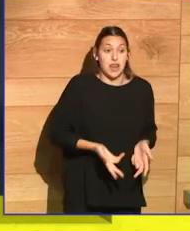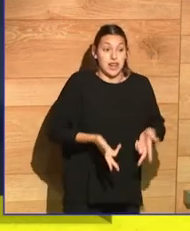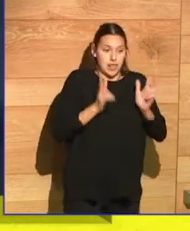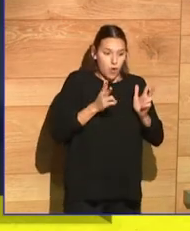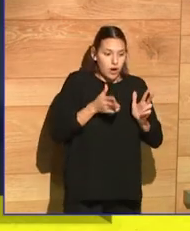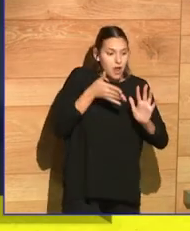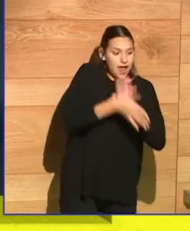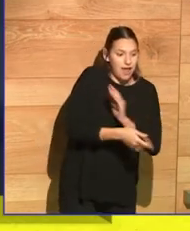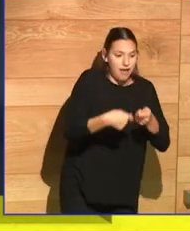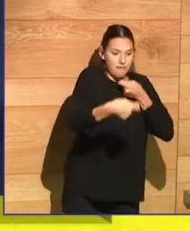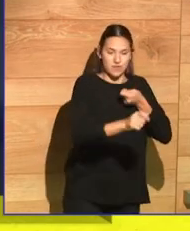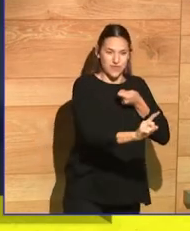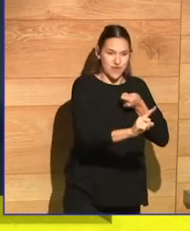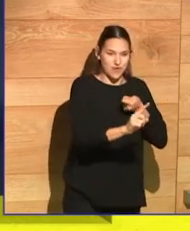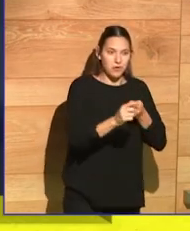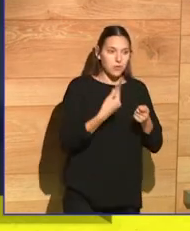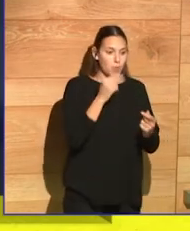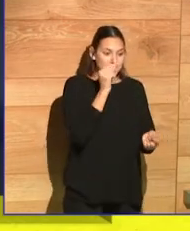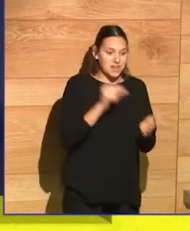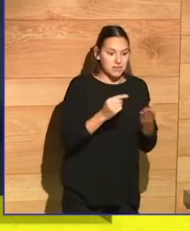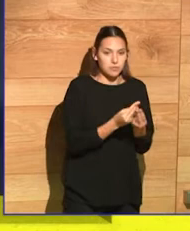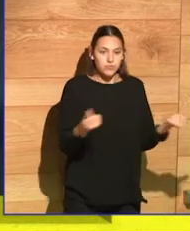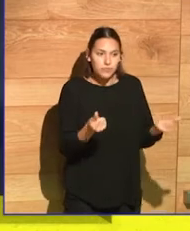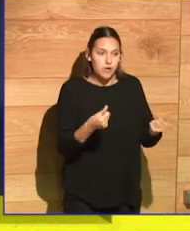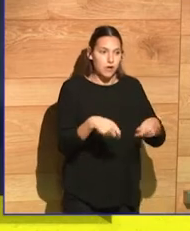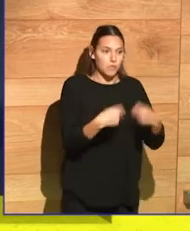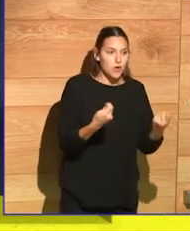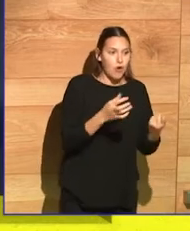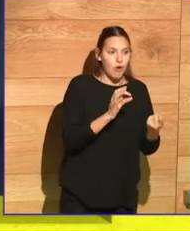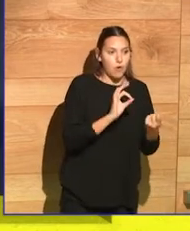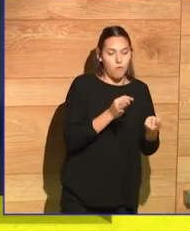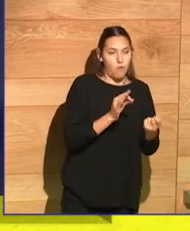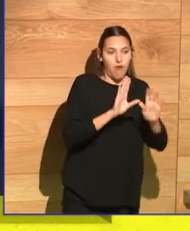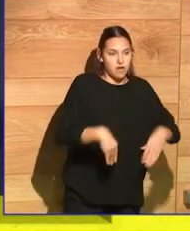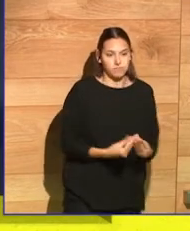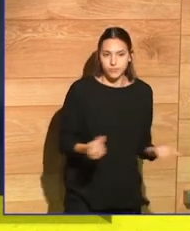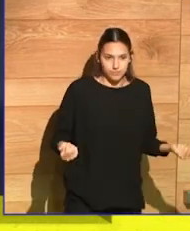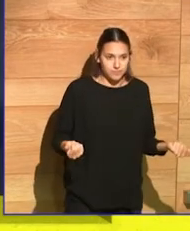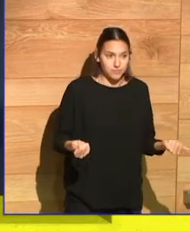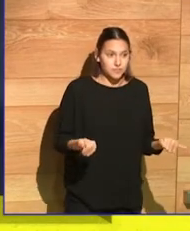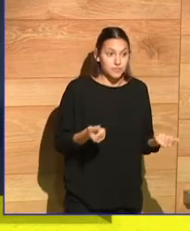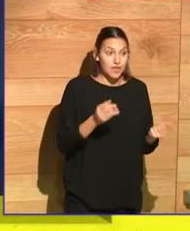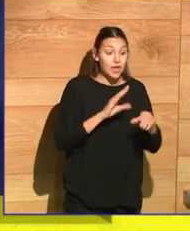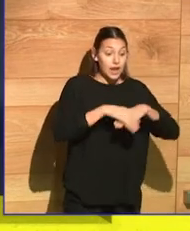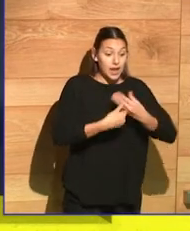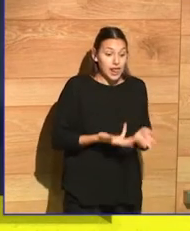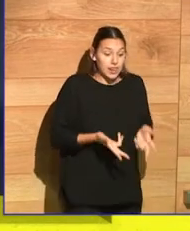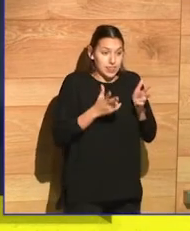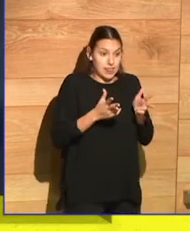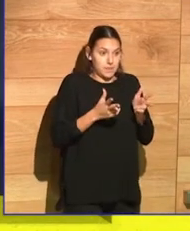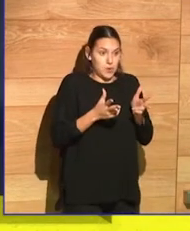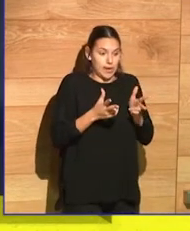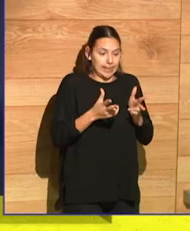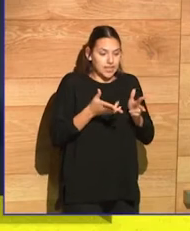remember democracy doesn't last for long, it soon wastes, exhausts and murders itself.